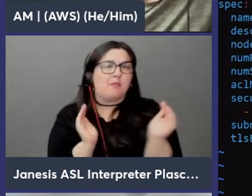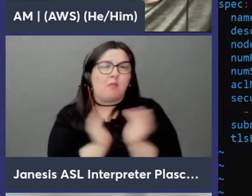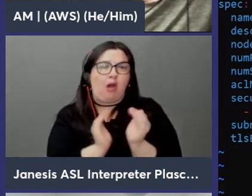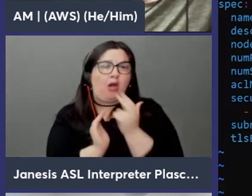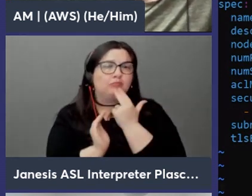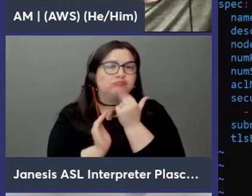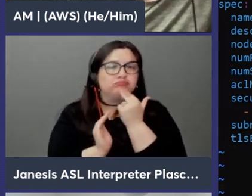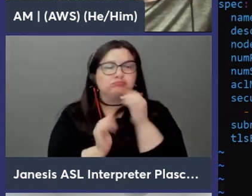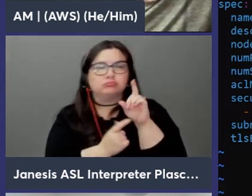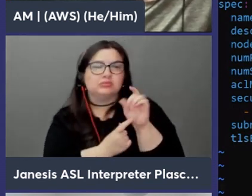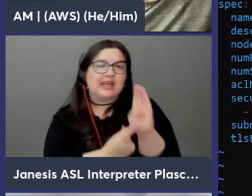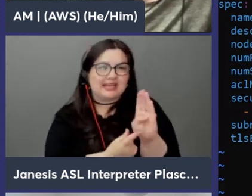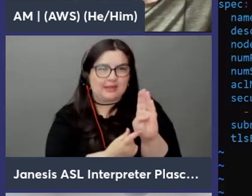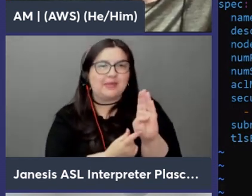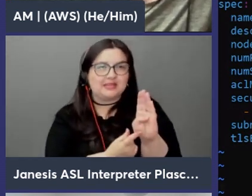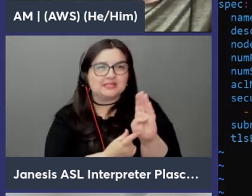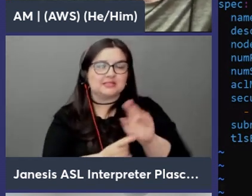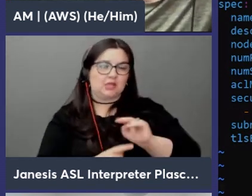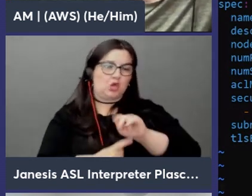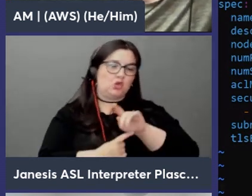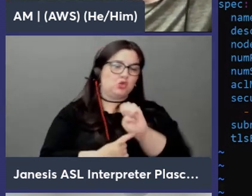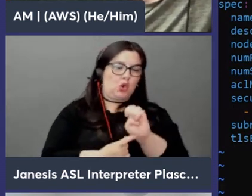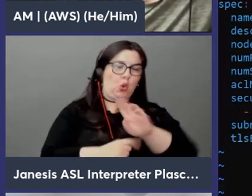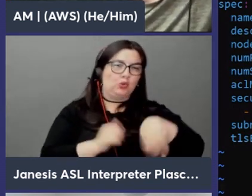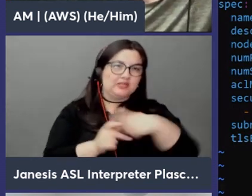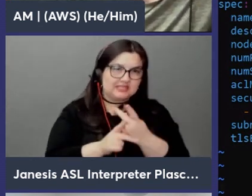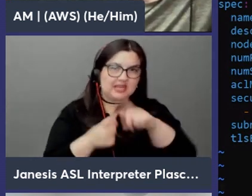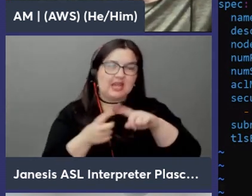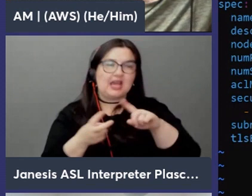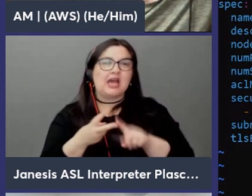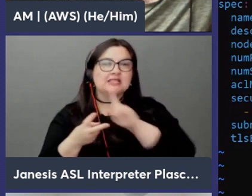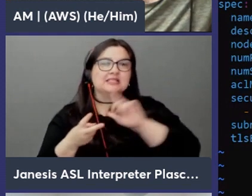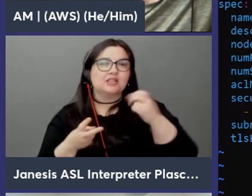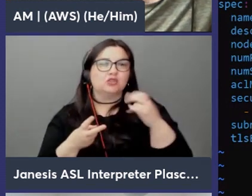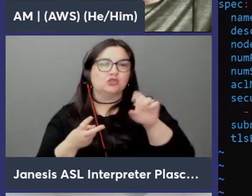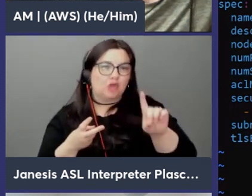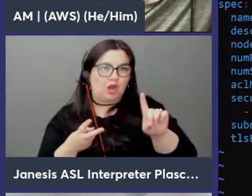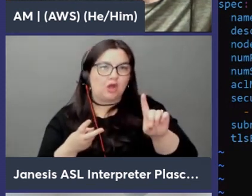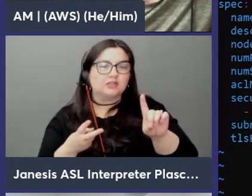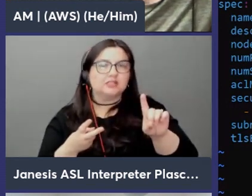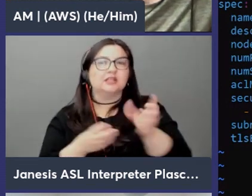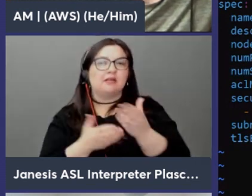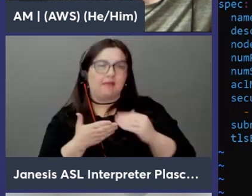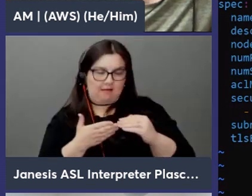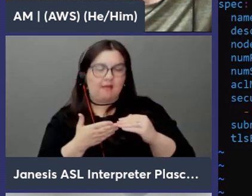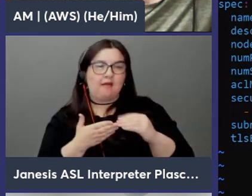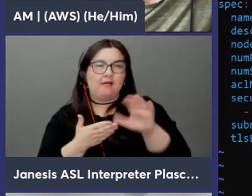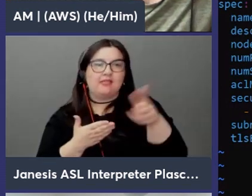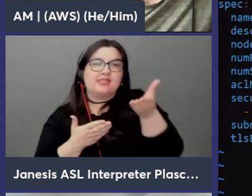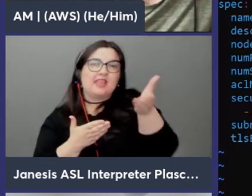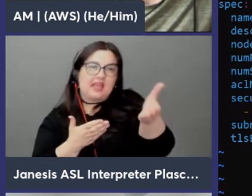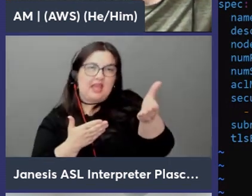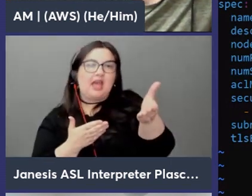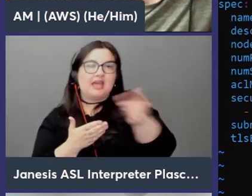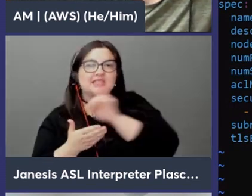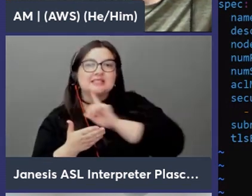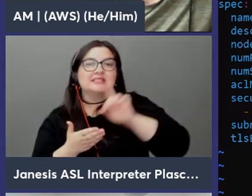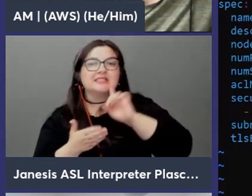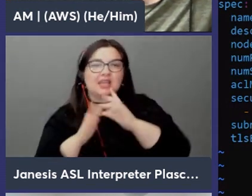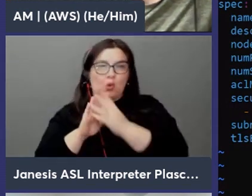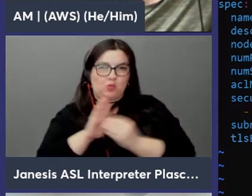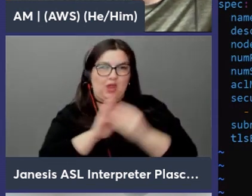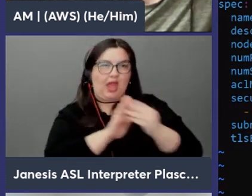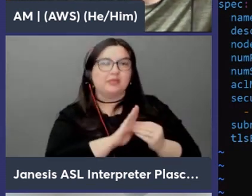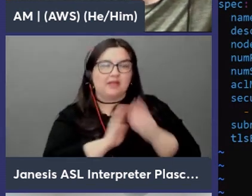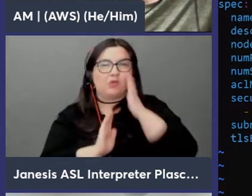t4g small uh no type a single shard uh sorry a single shard here and a single replica per shard so you will